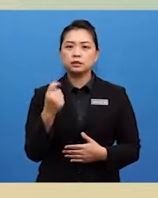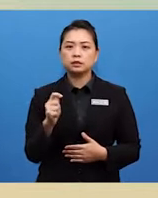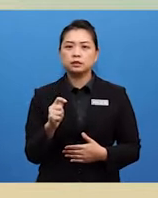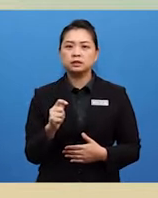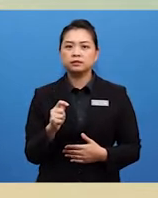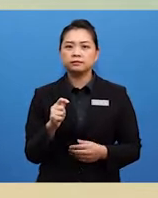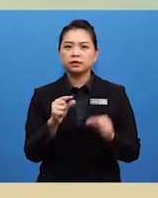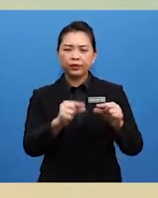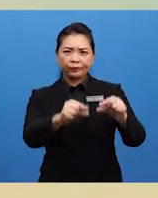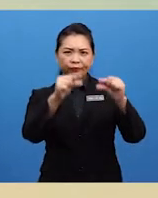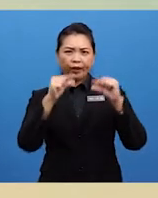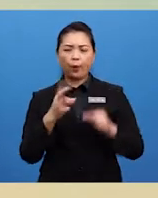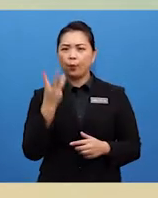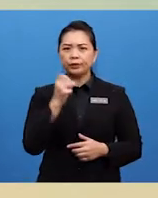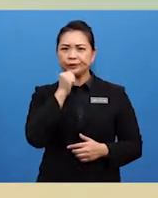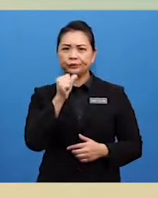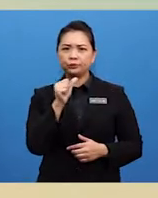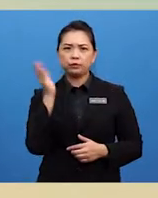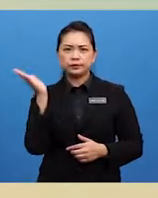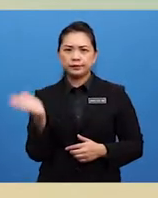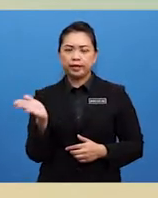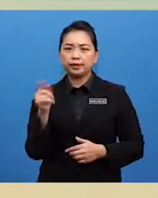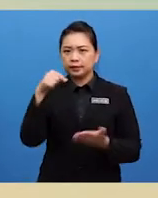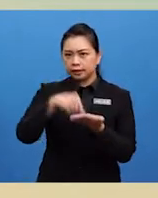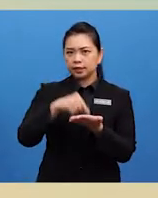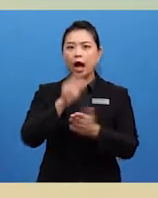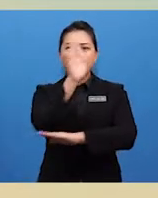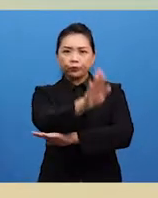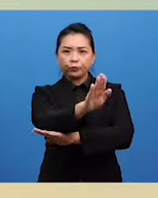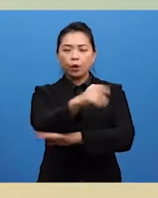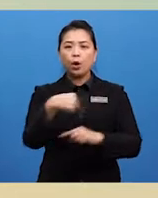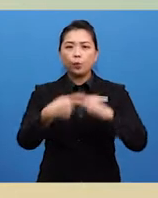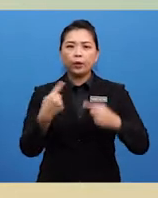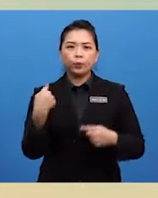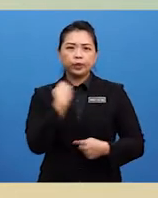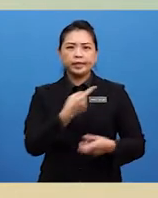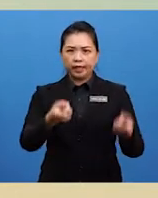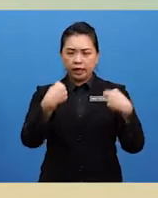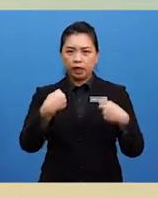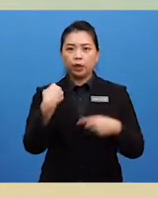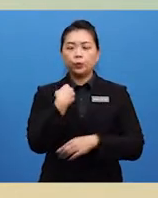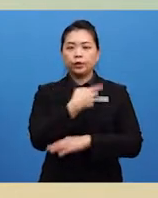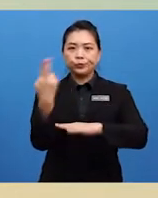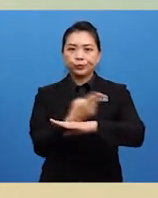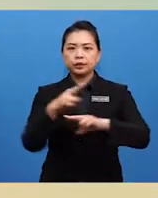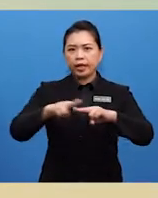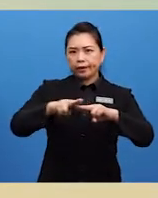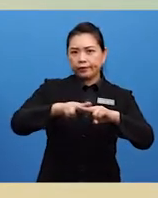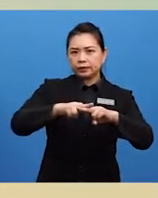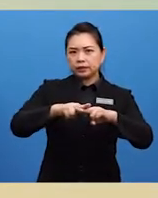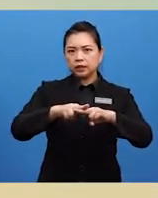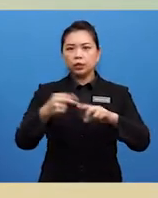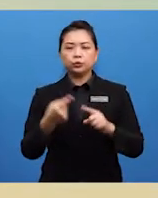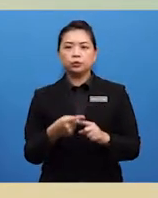graveyard was not there this afternoon when we came. We used the LRT to travel from